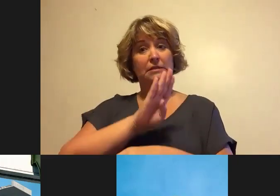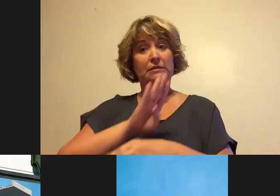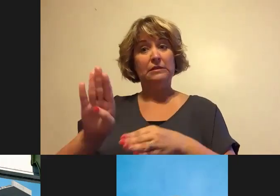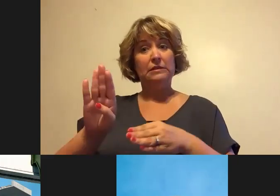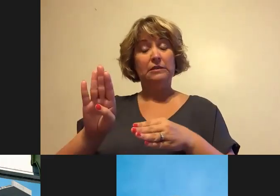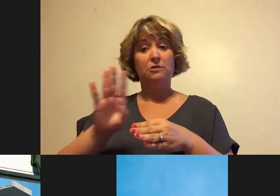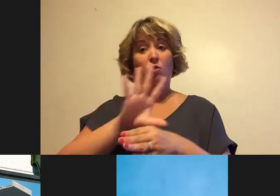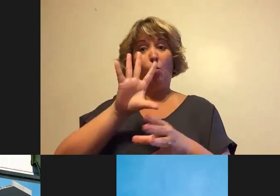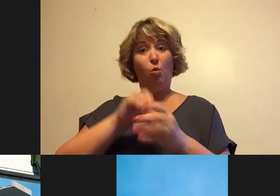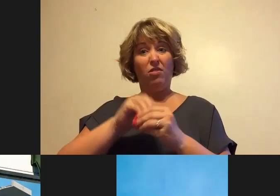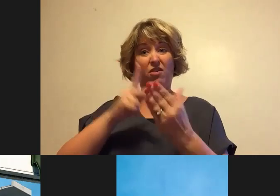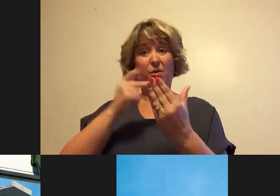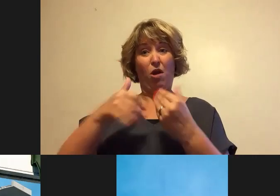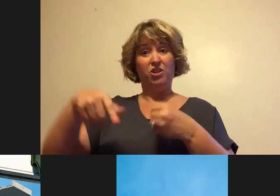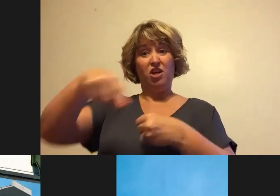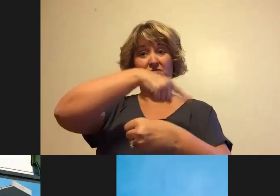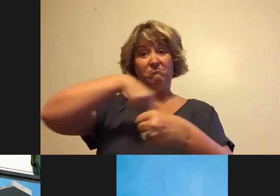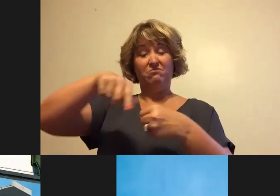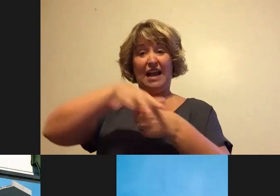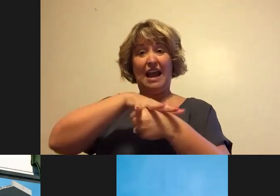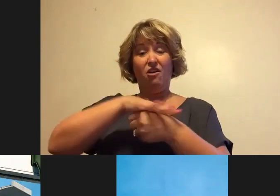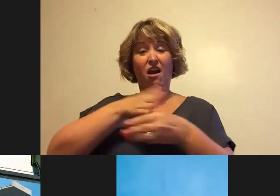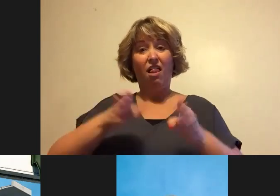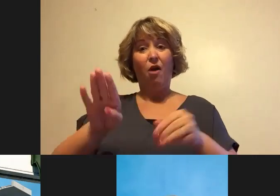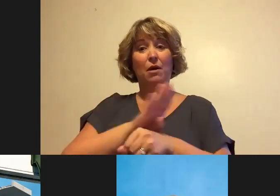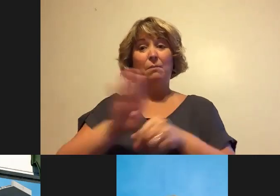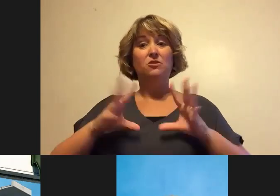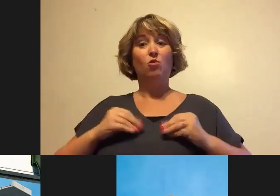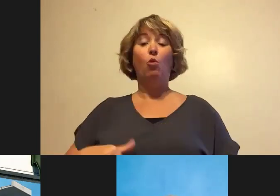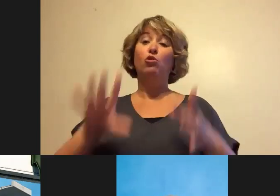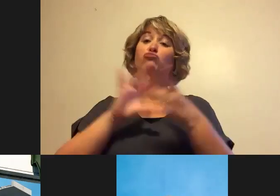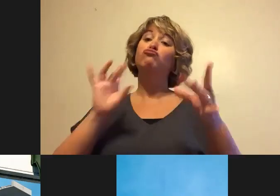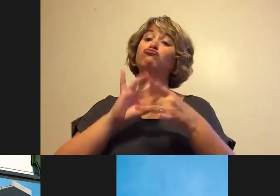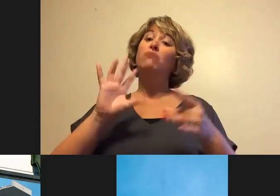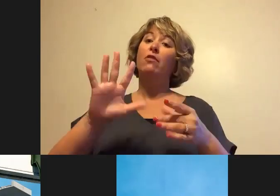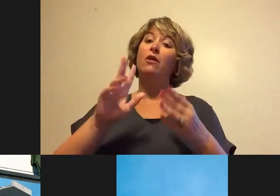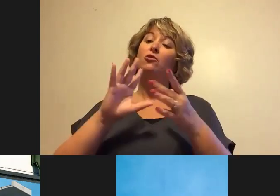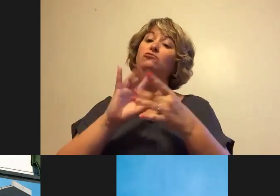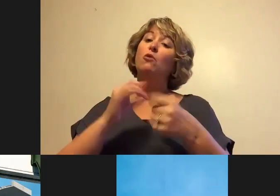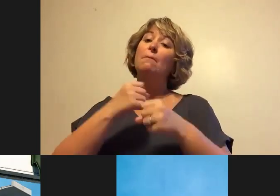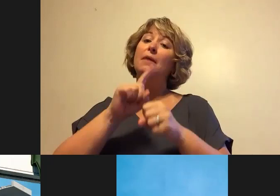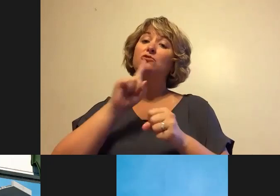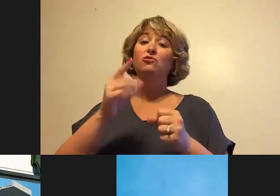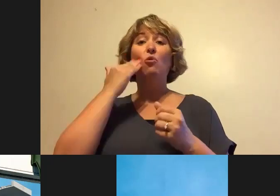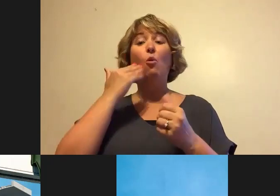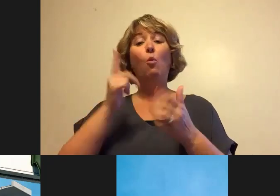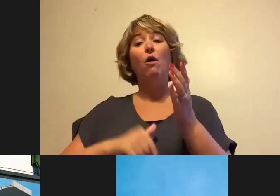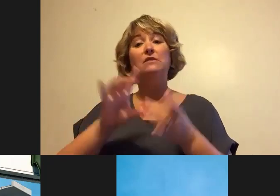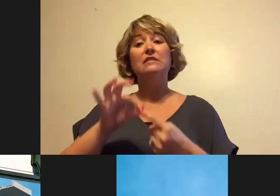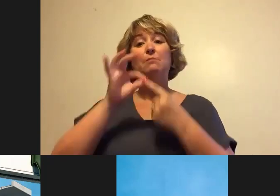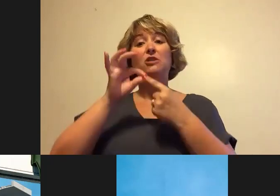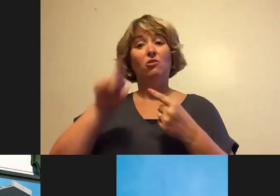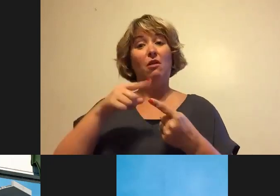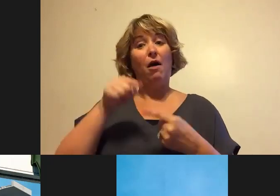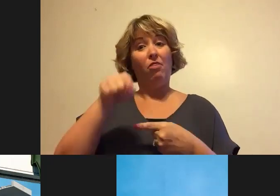area, allowing the business owners to tell their story and what makes them special. We do this in very